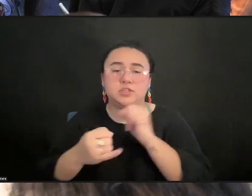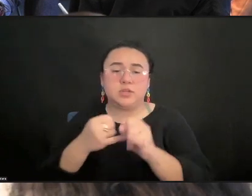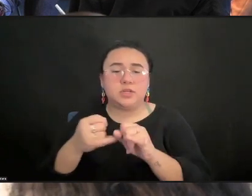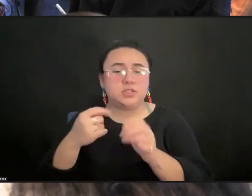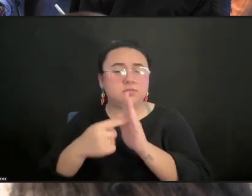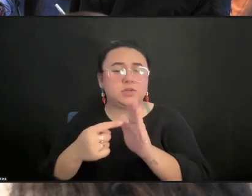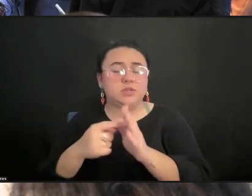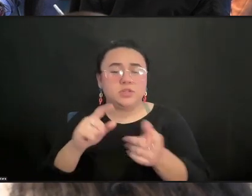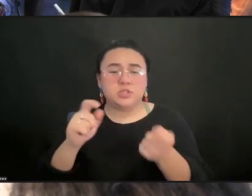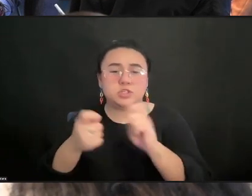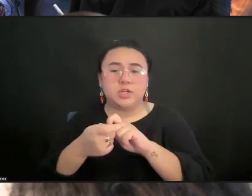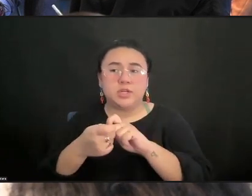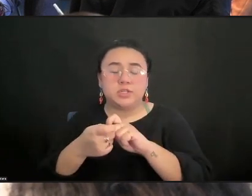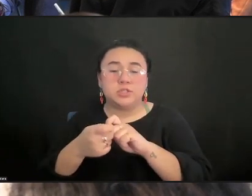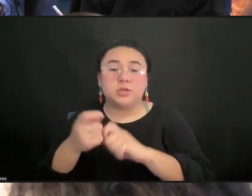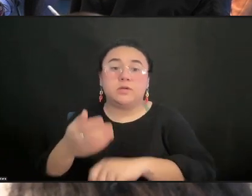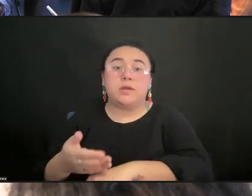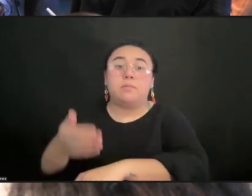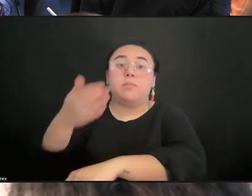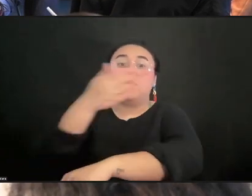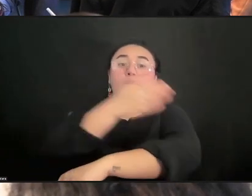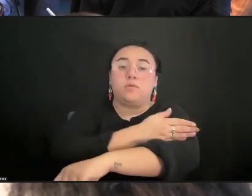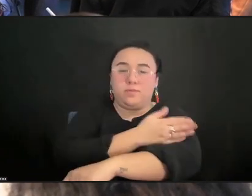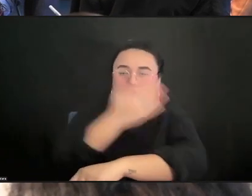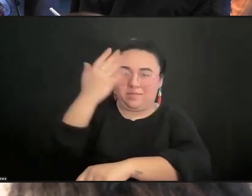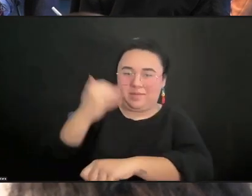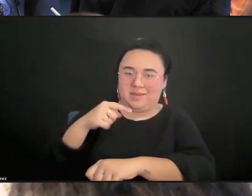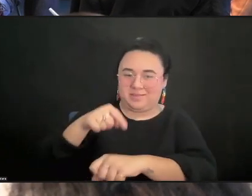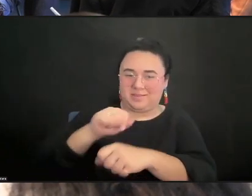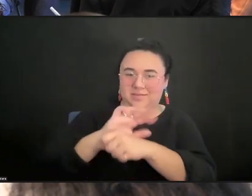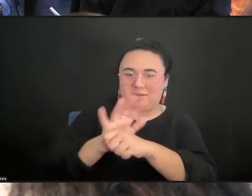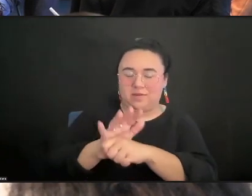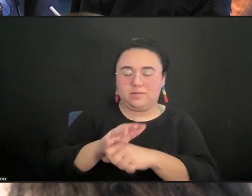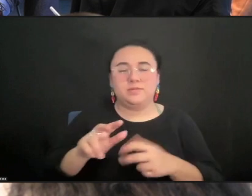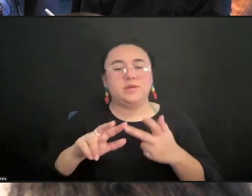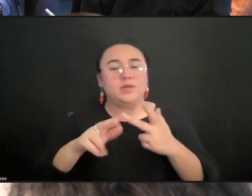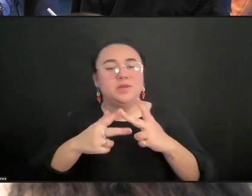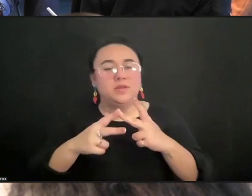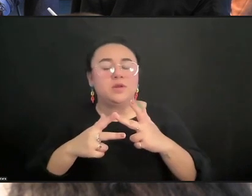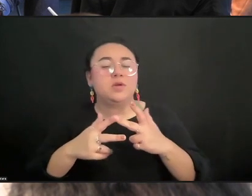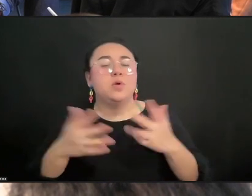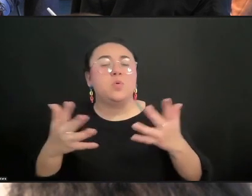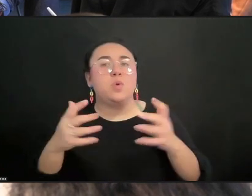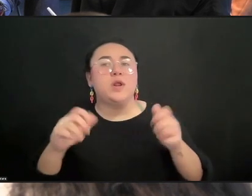three, what are the opportunities and challenges for international presenting now?